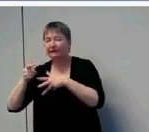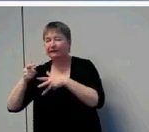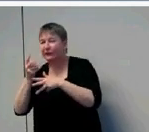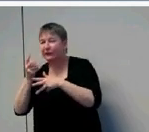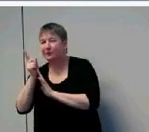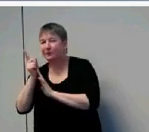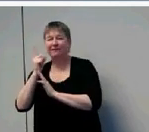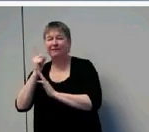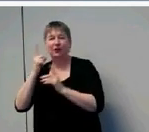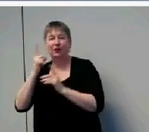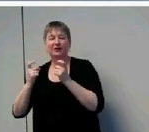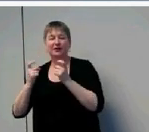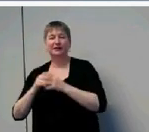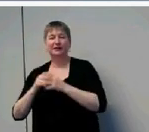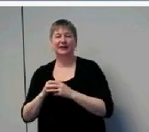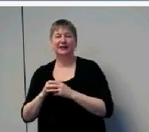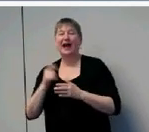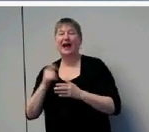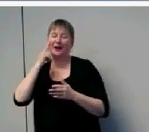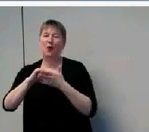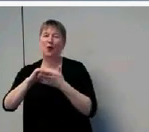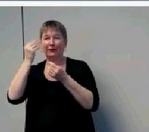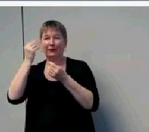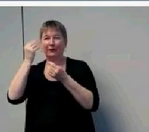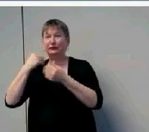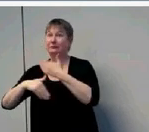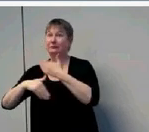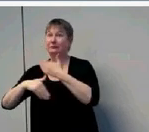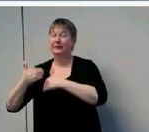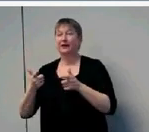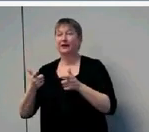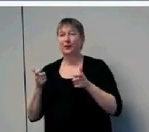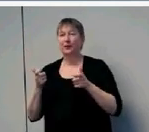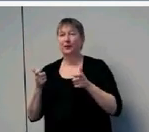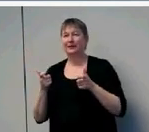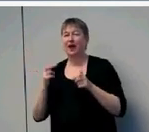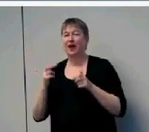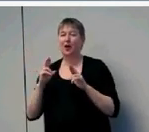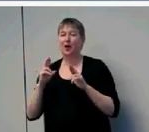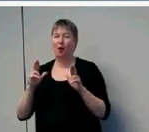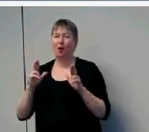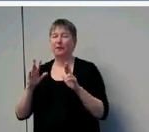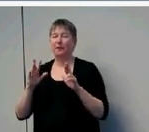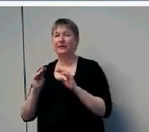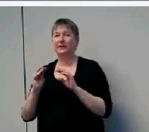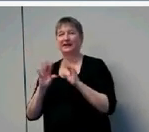and I went through that pretty quickly, so I hope I was clear. I did want to show you the village that's been conducting